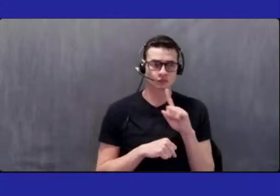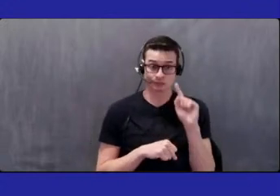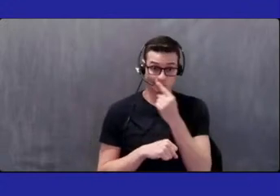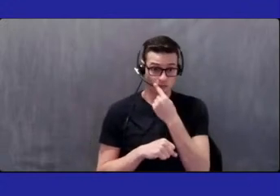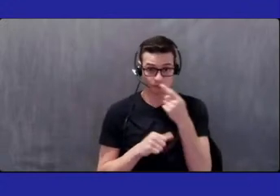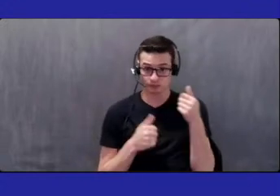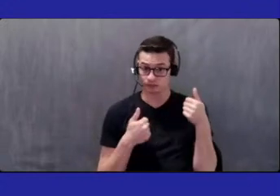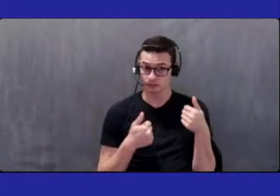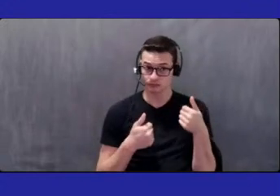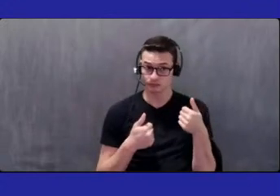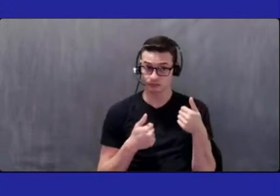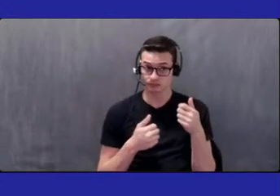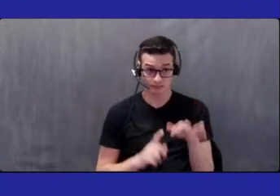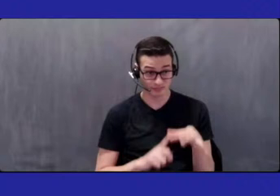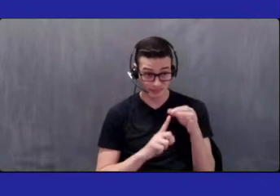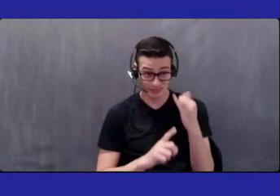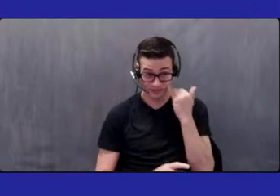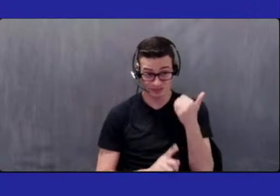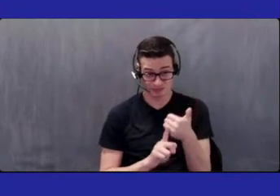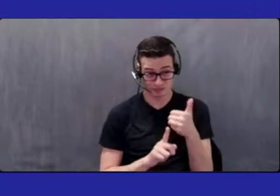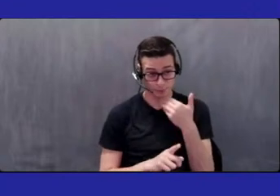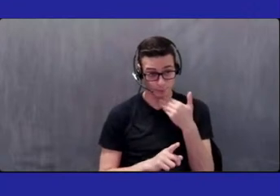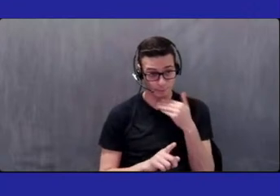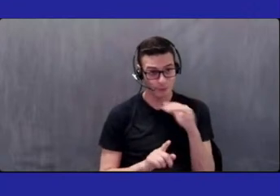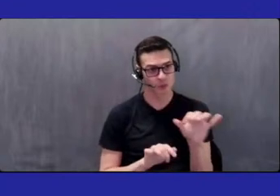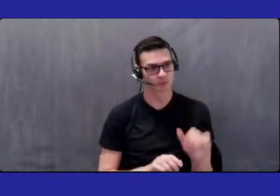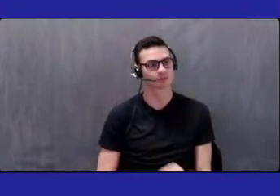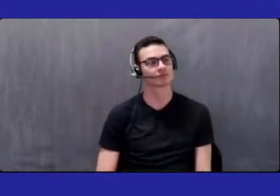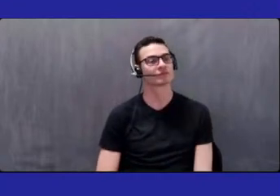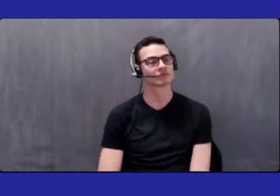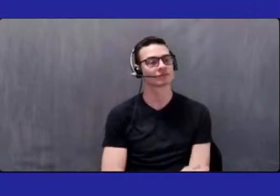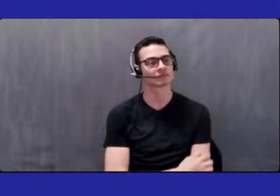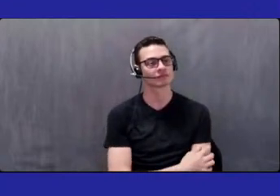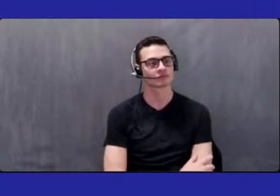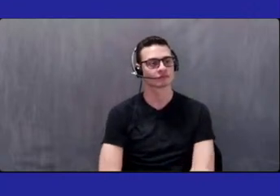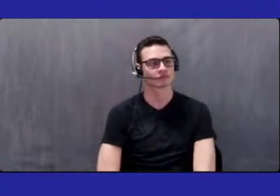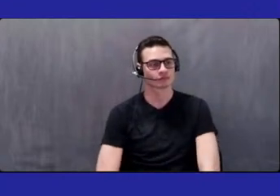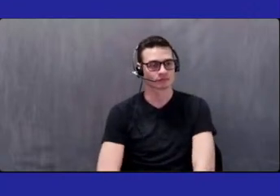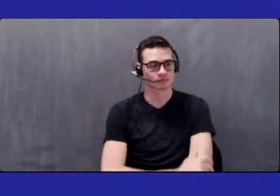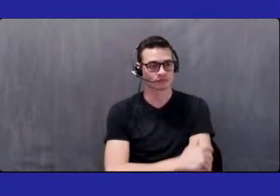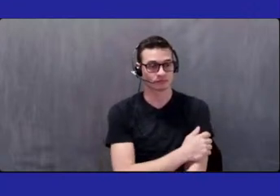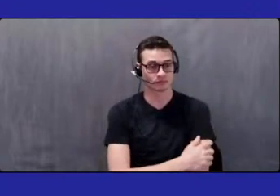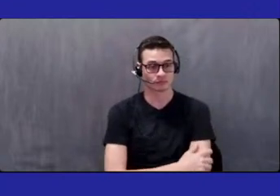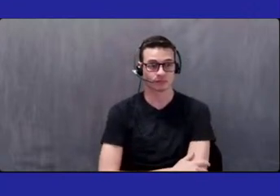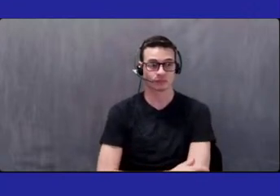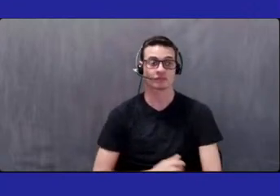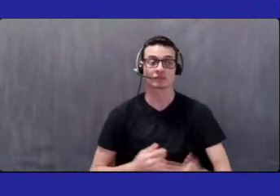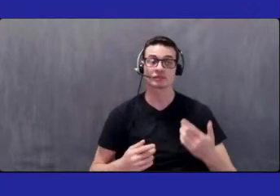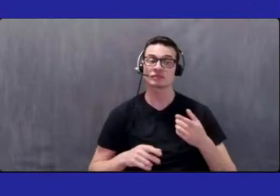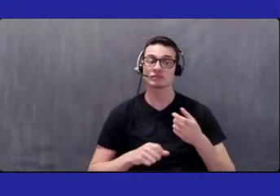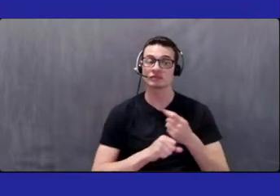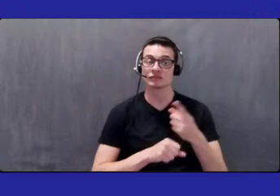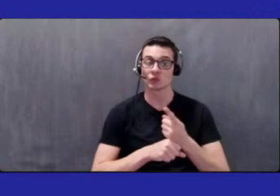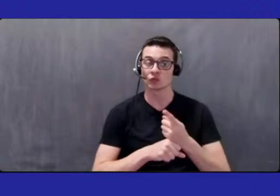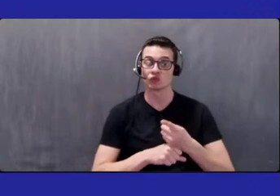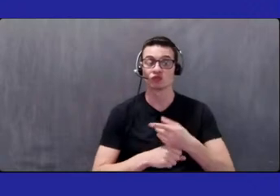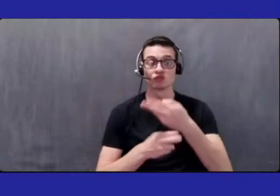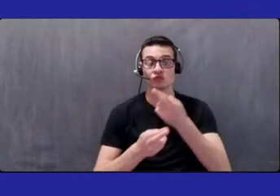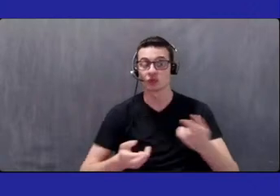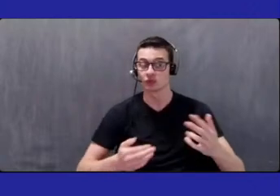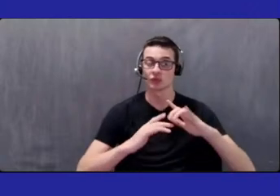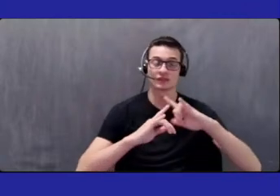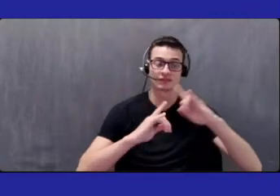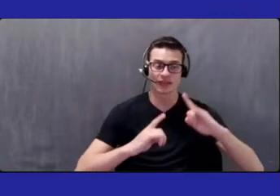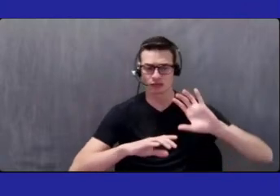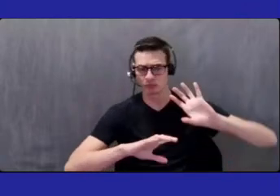especially if they're diabetic. We have an annual resource for it where we shut down the block and we invite our patients and we invite vendors